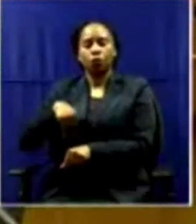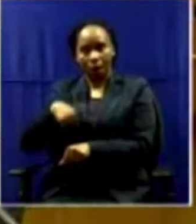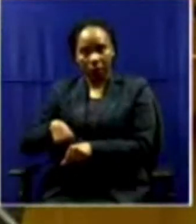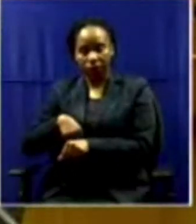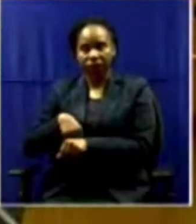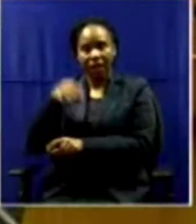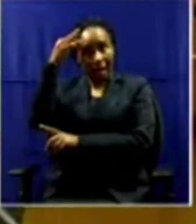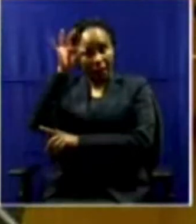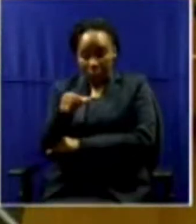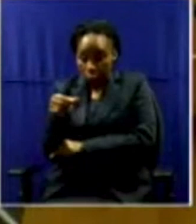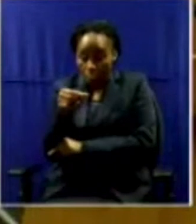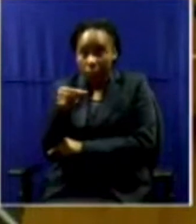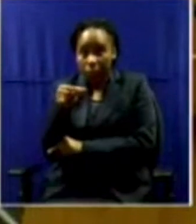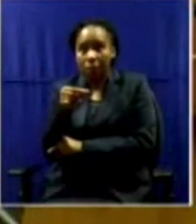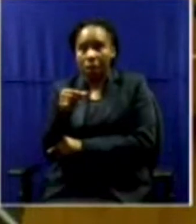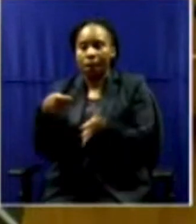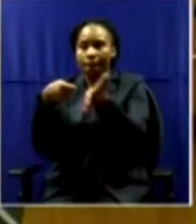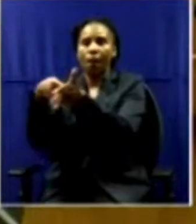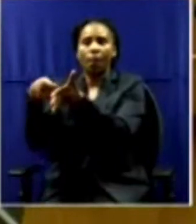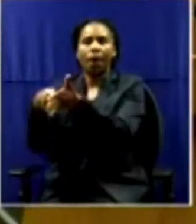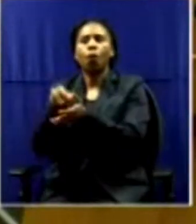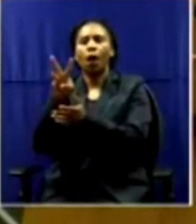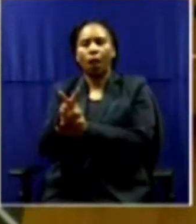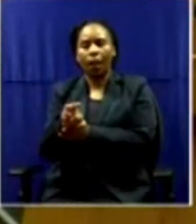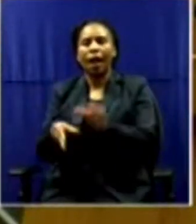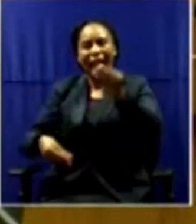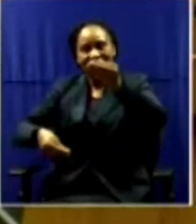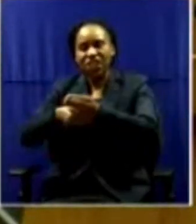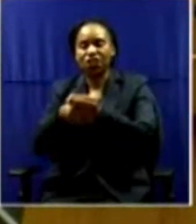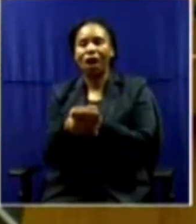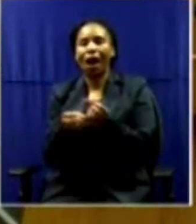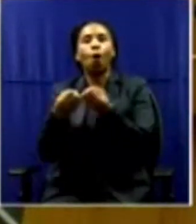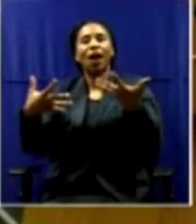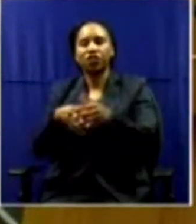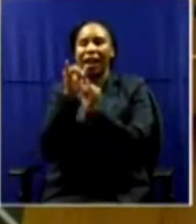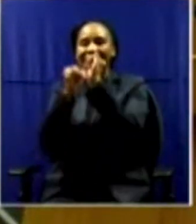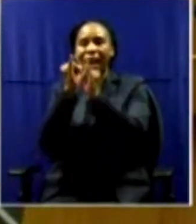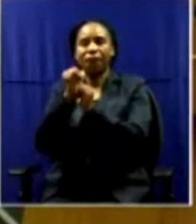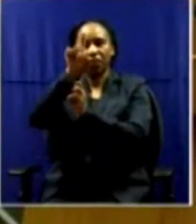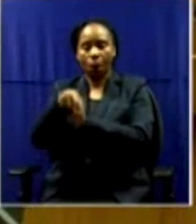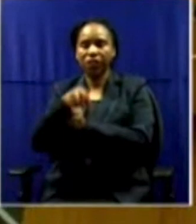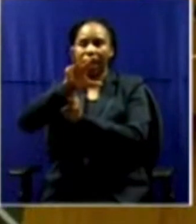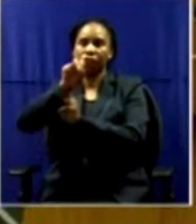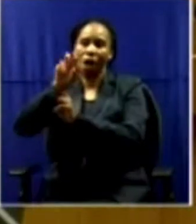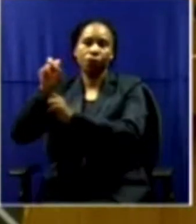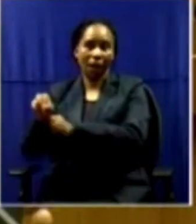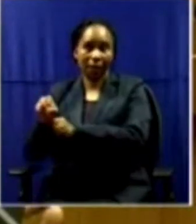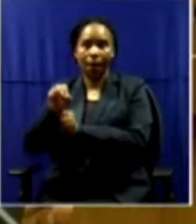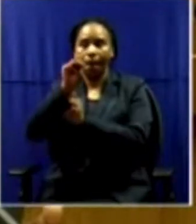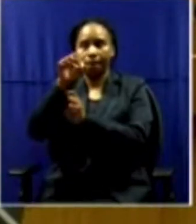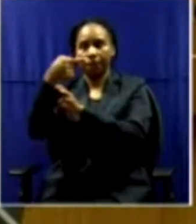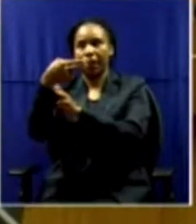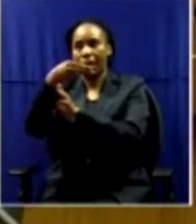initiating the procurement of an additional 11,800 megawatts of power from renewable